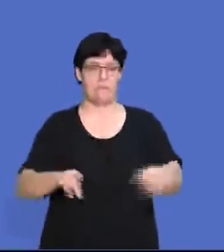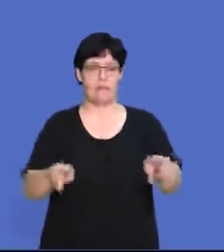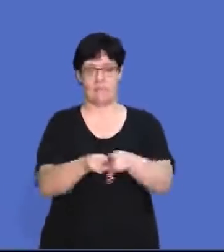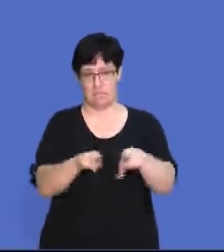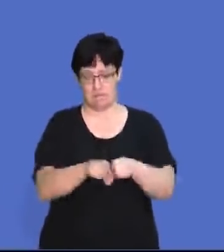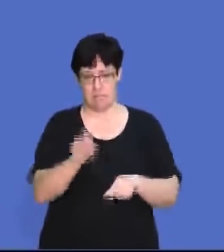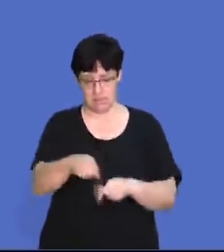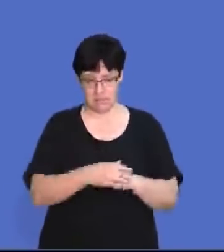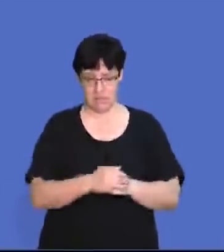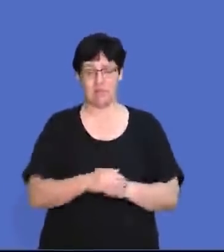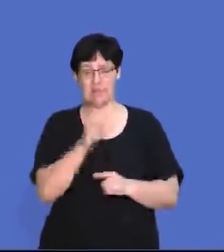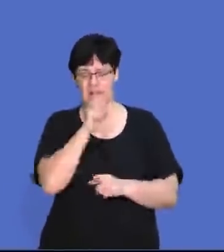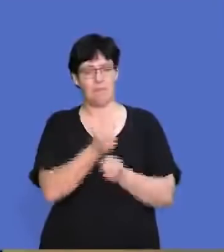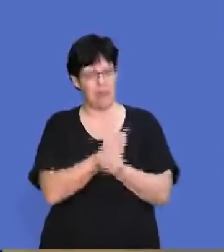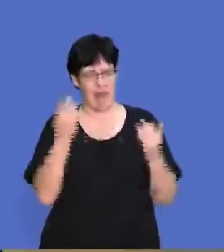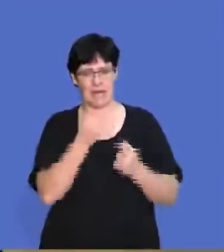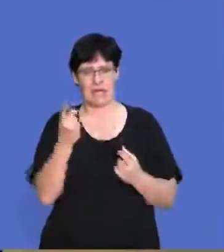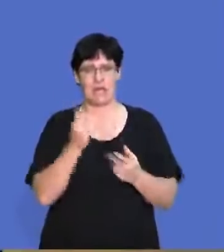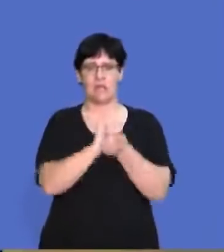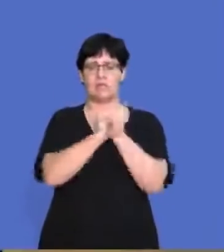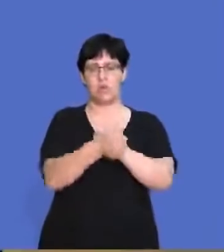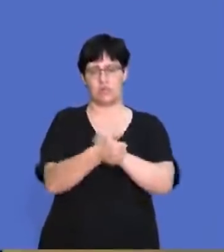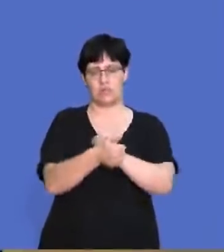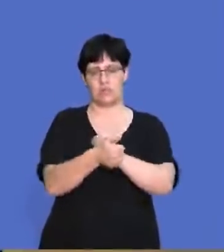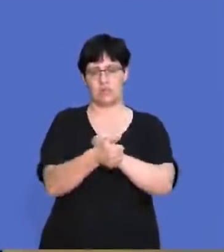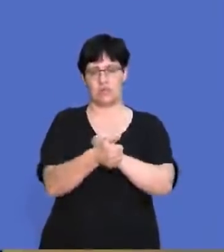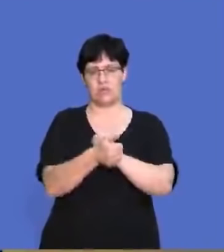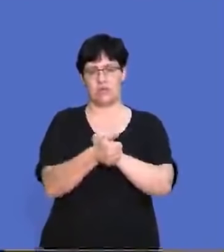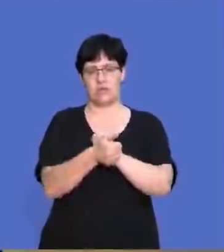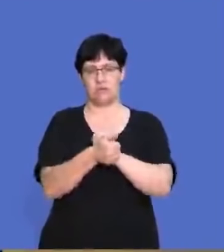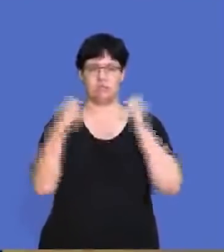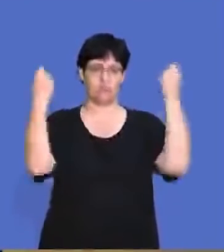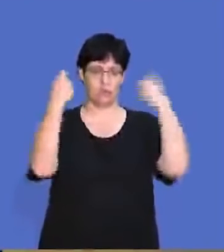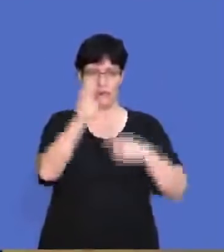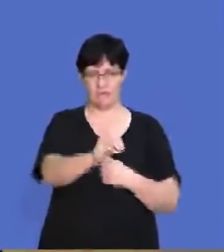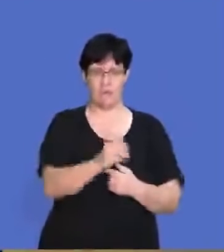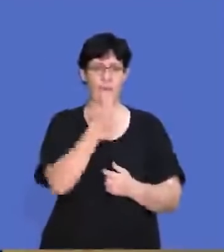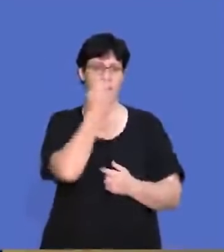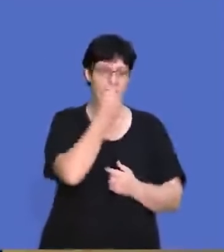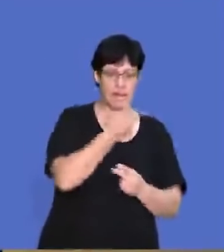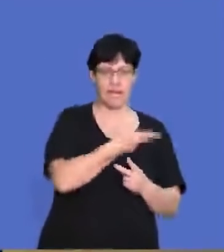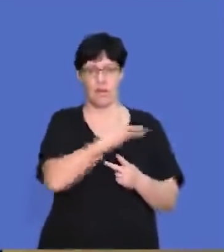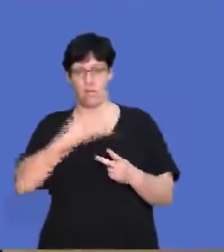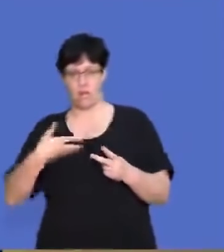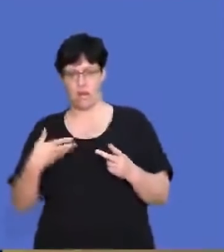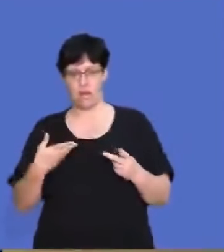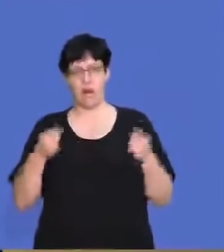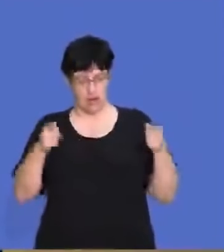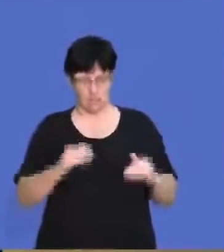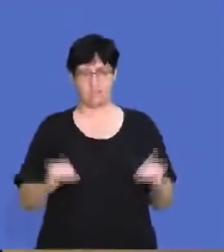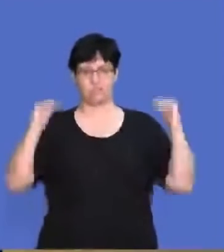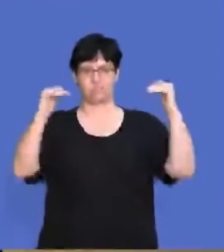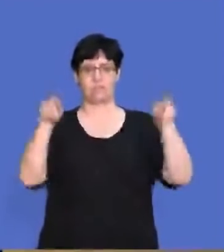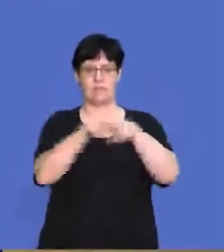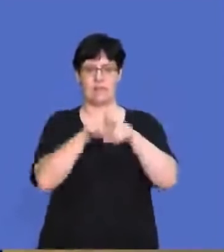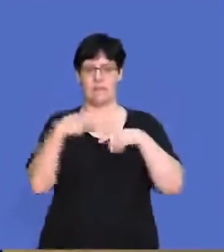of work that they have. So you'll see that there's a lot of sports tournaments now where men and women